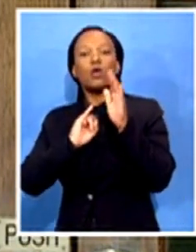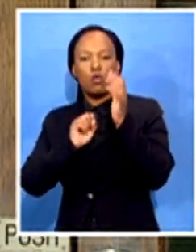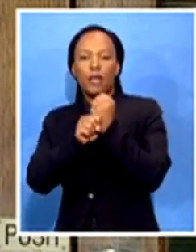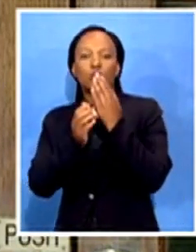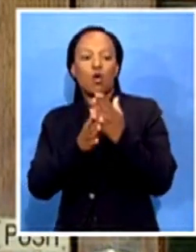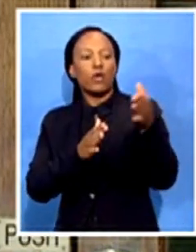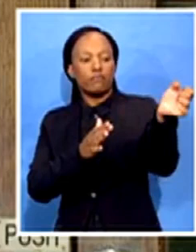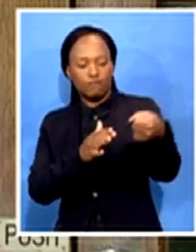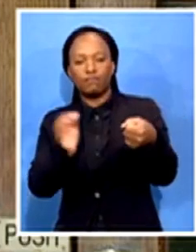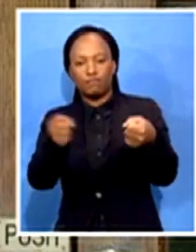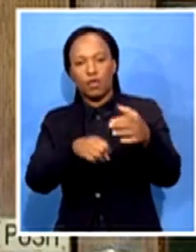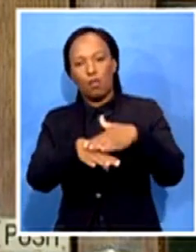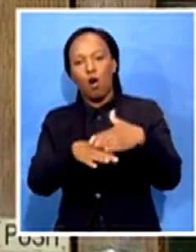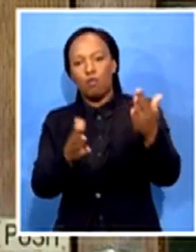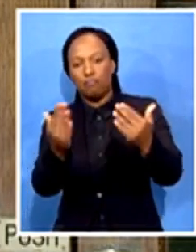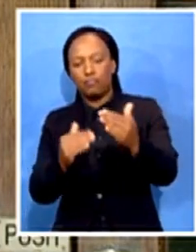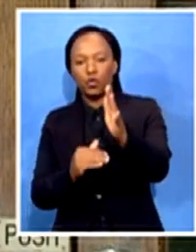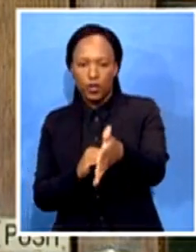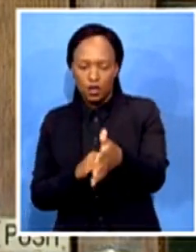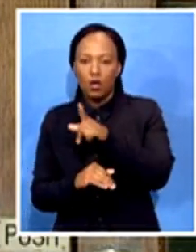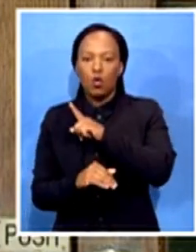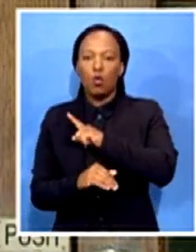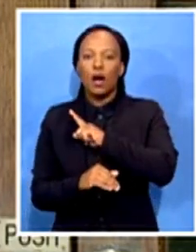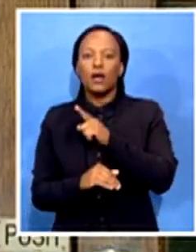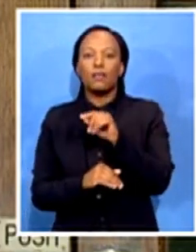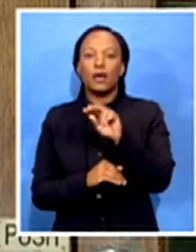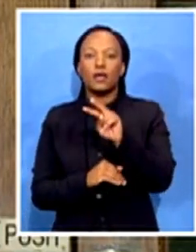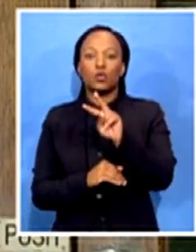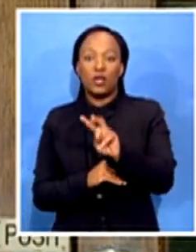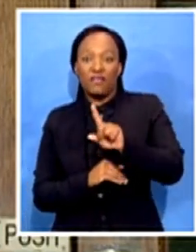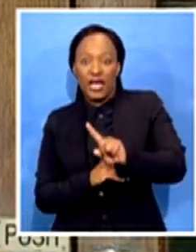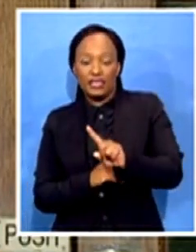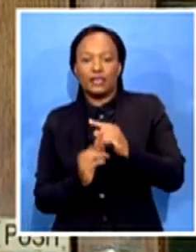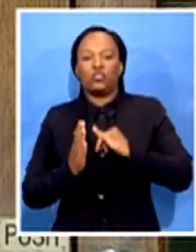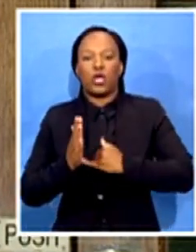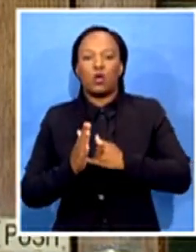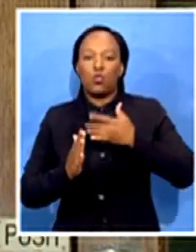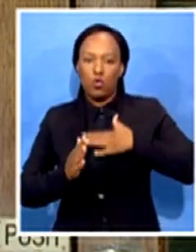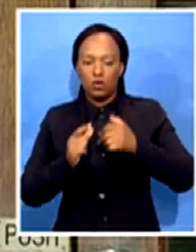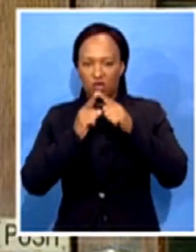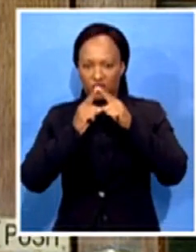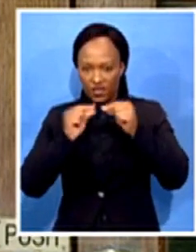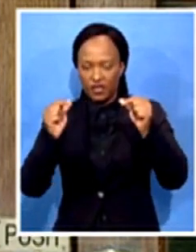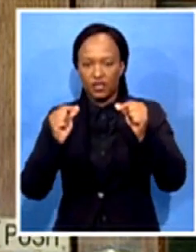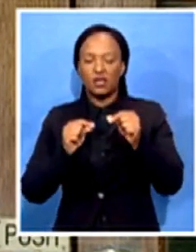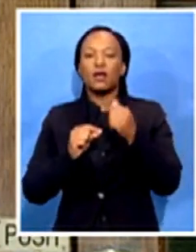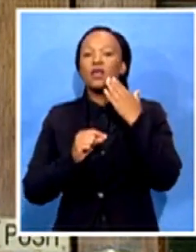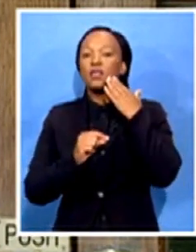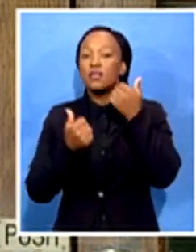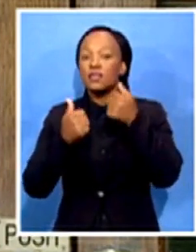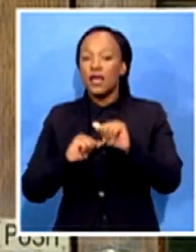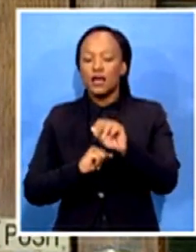21st of January, we are done with marking and on the 22nd of February, the